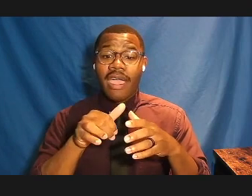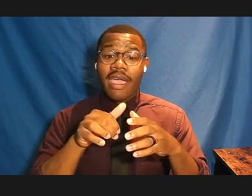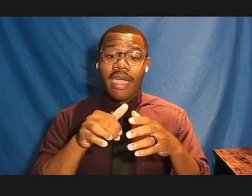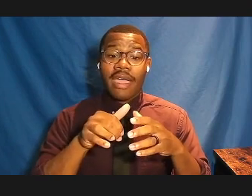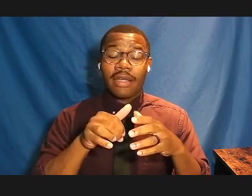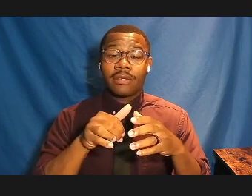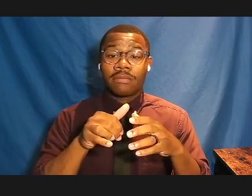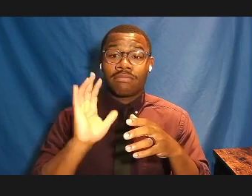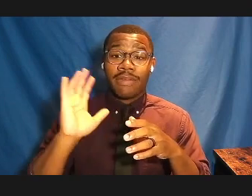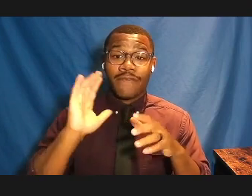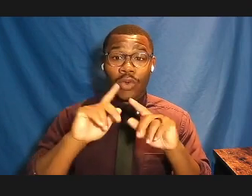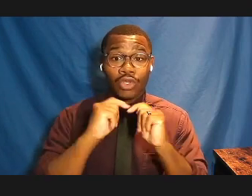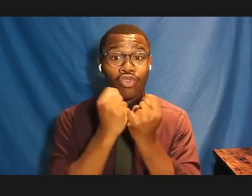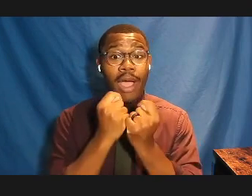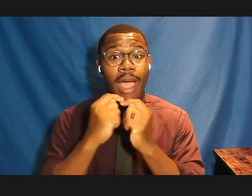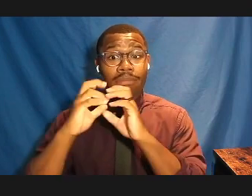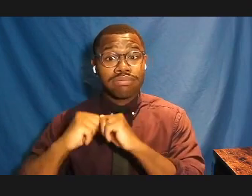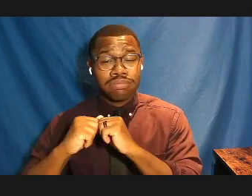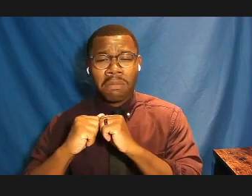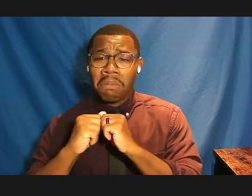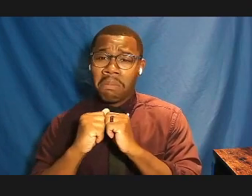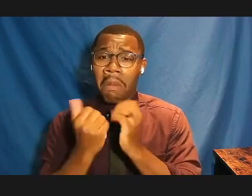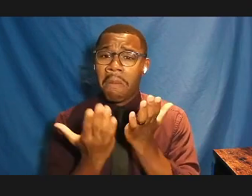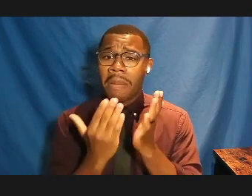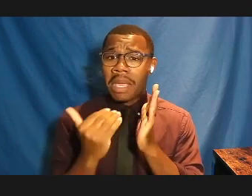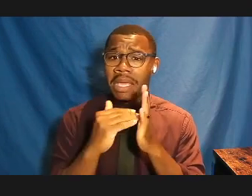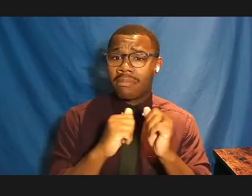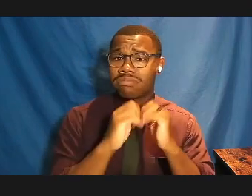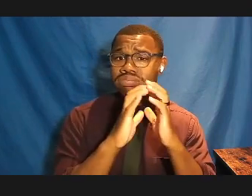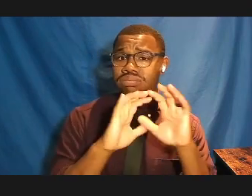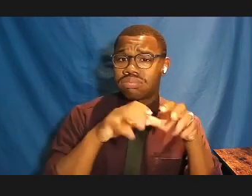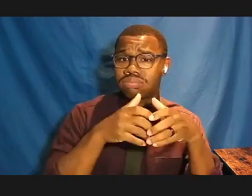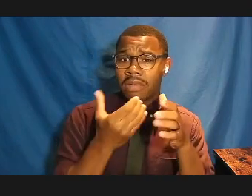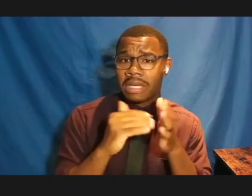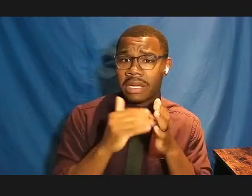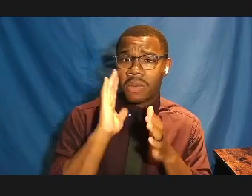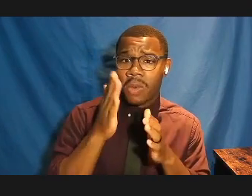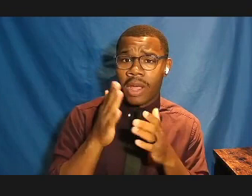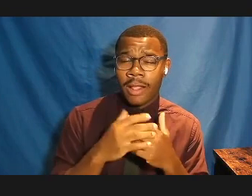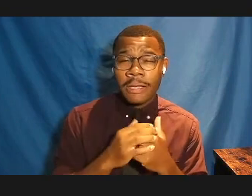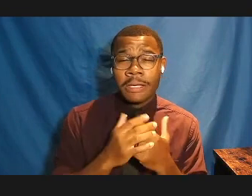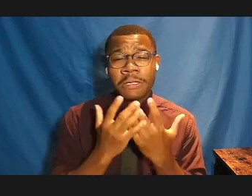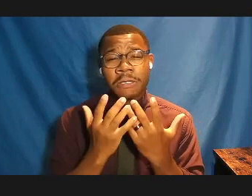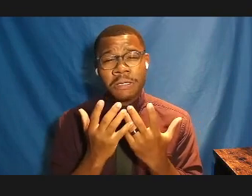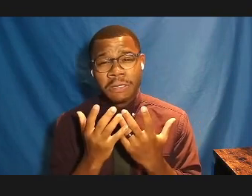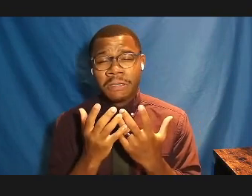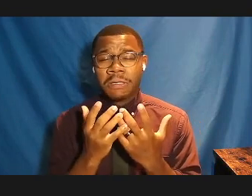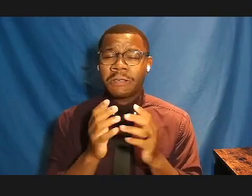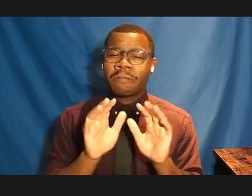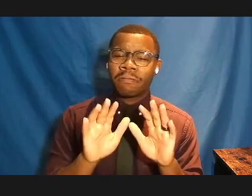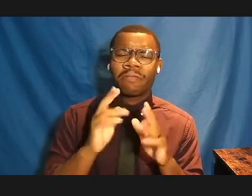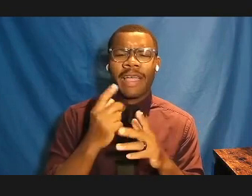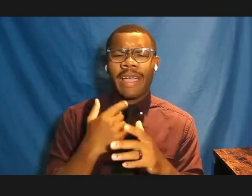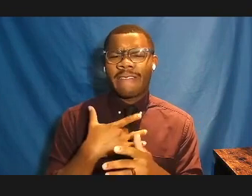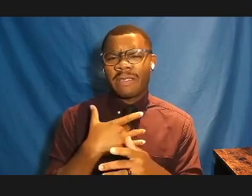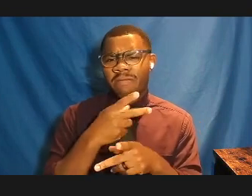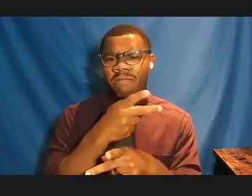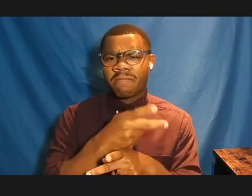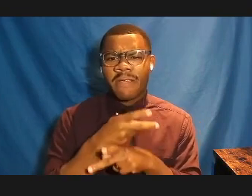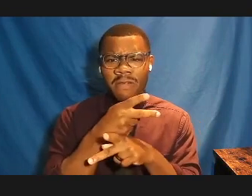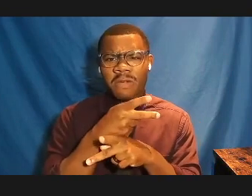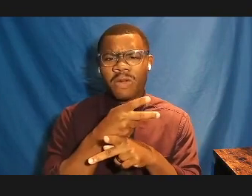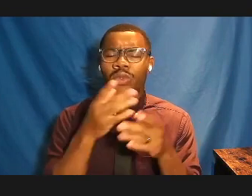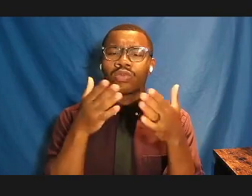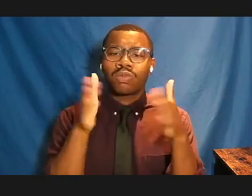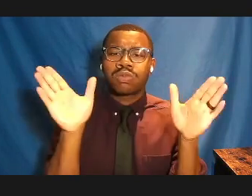Yeah. Well? You know, just be careful, I think, more broadly, you know,